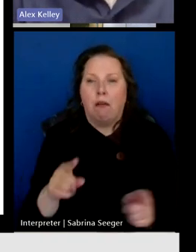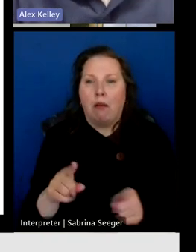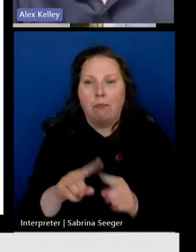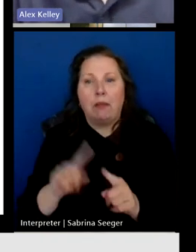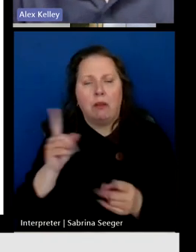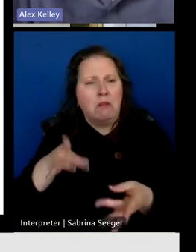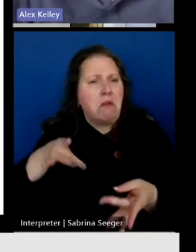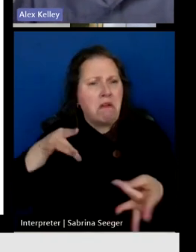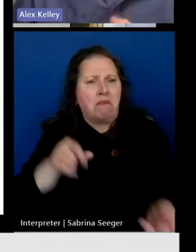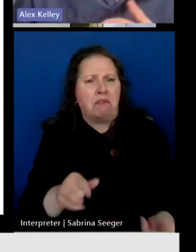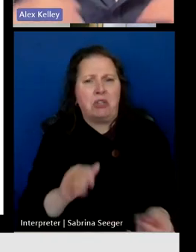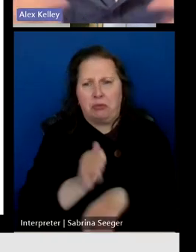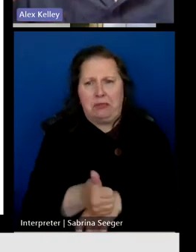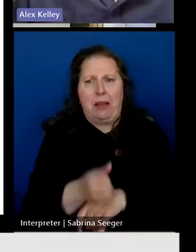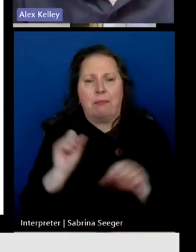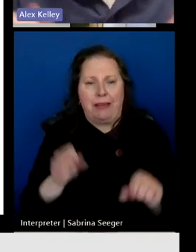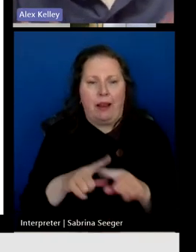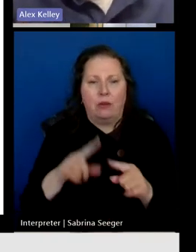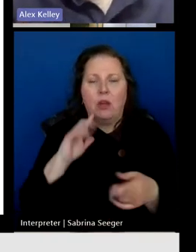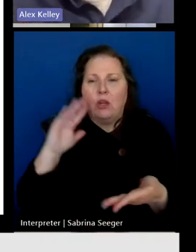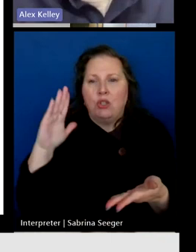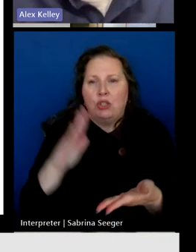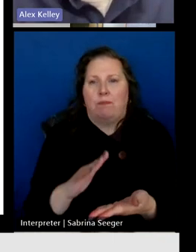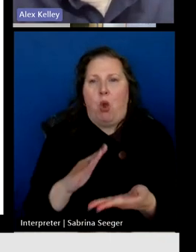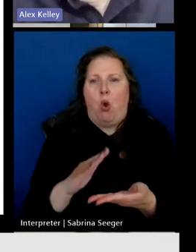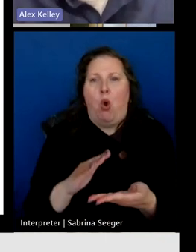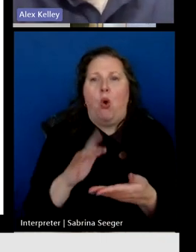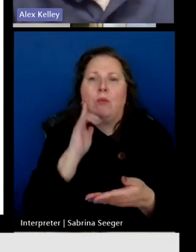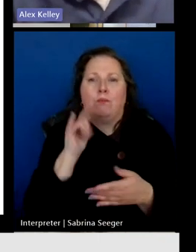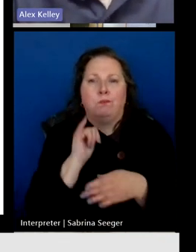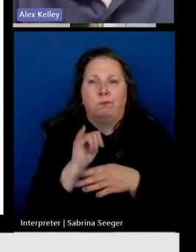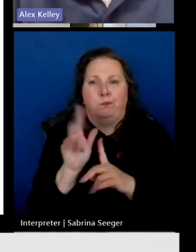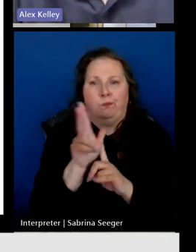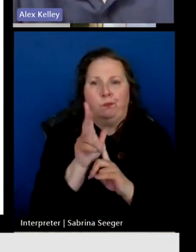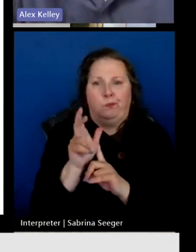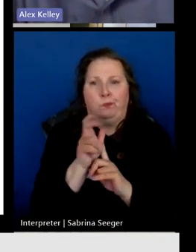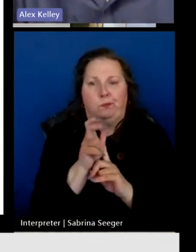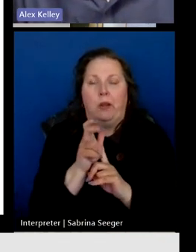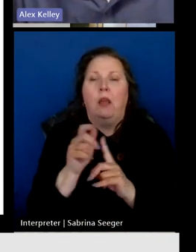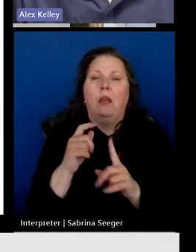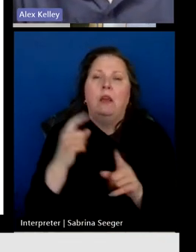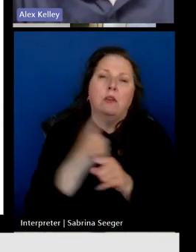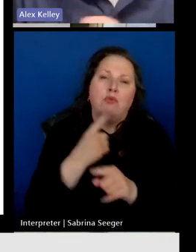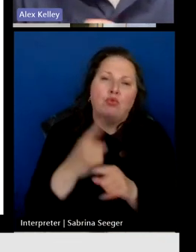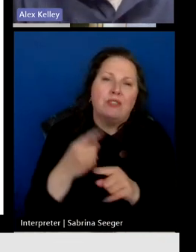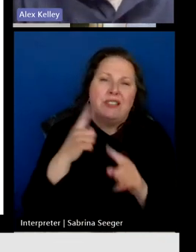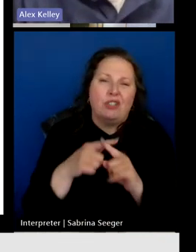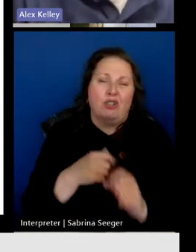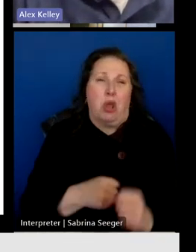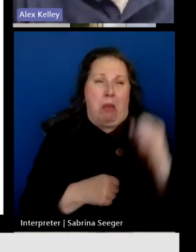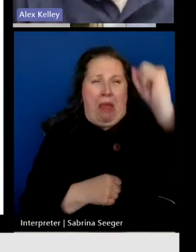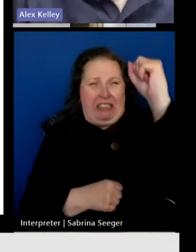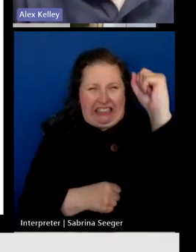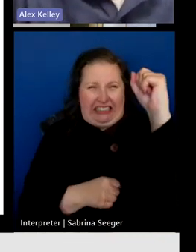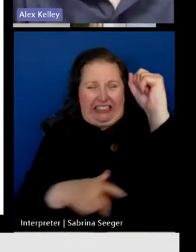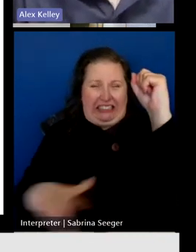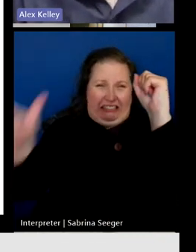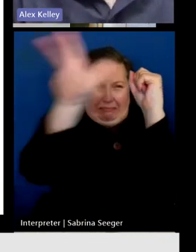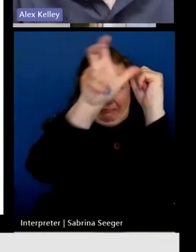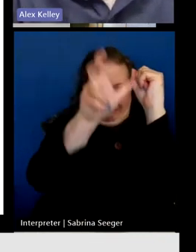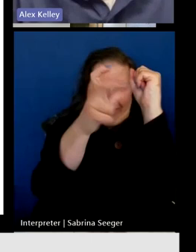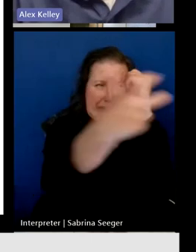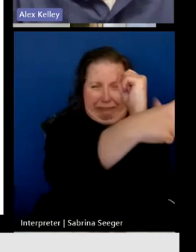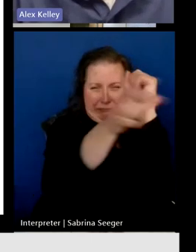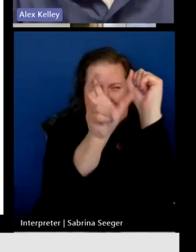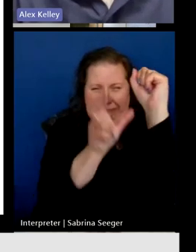efficiently with what we are calling small wireless facilities. So, a traditional tower, a cell phone